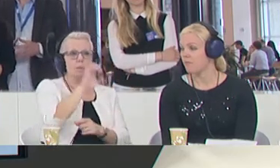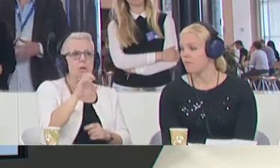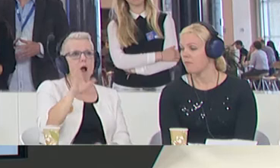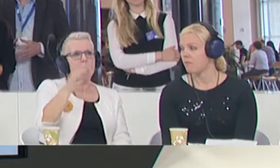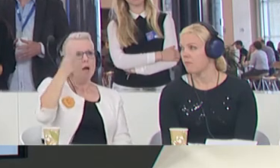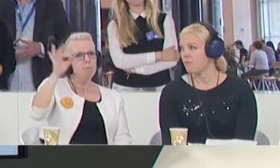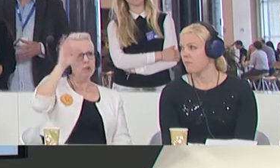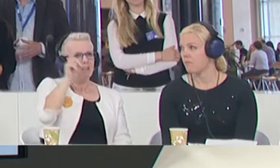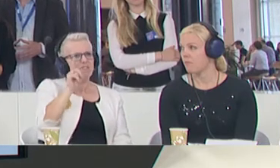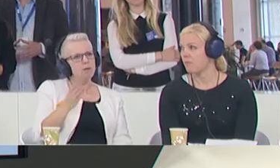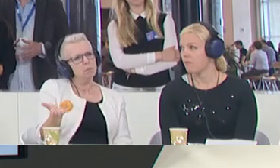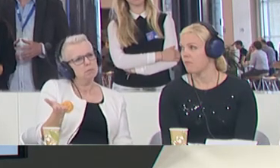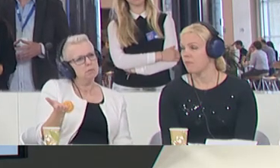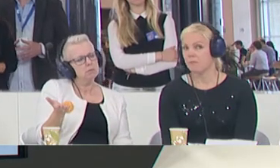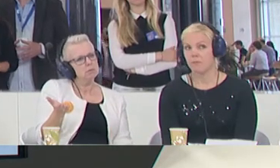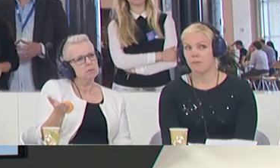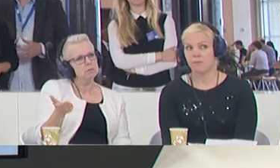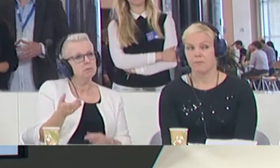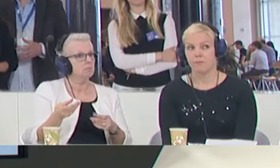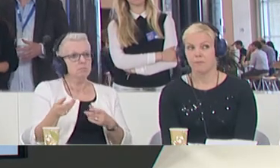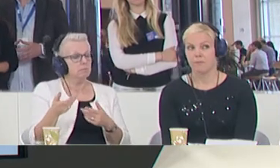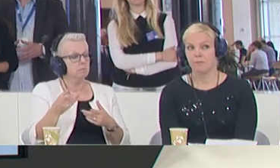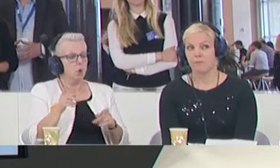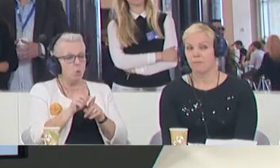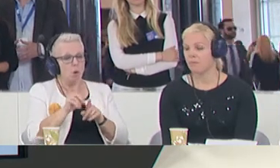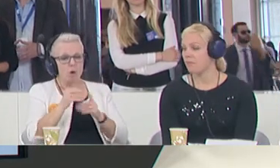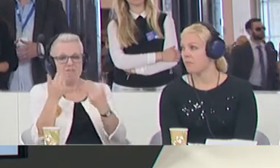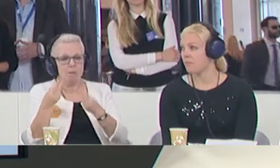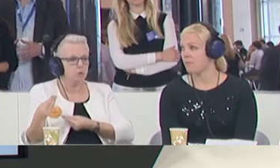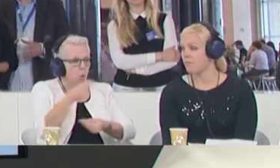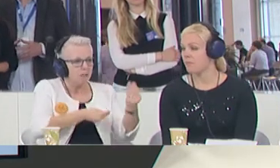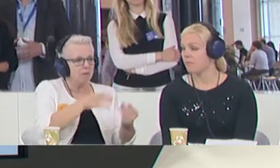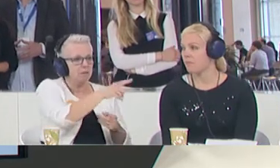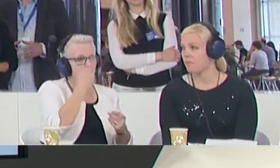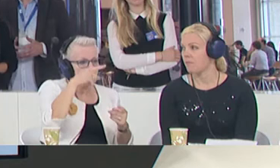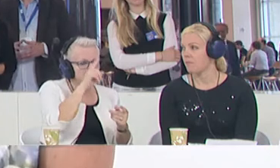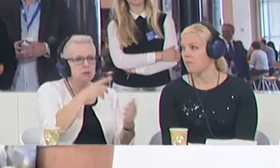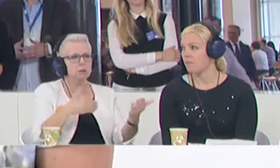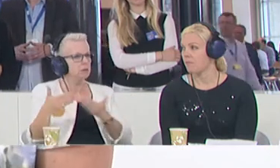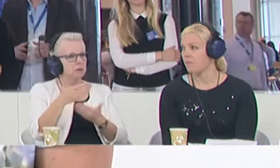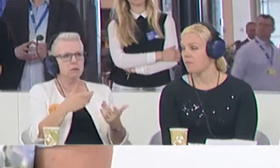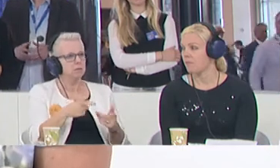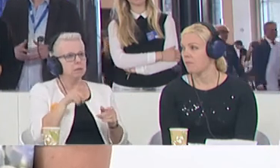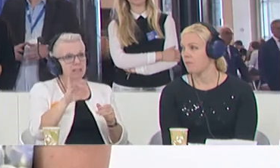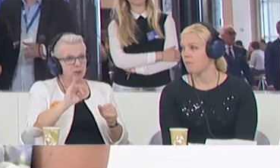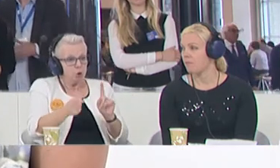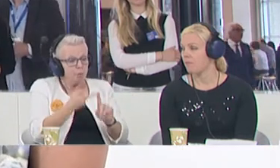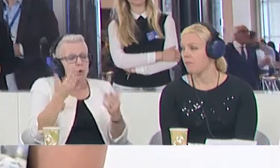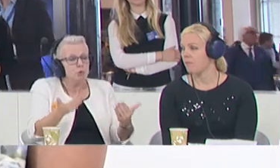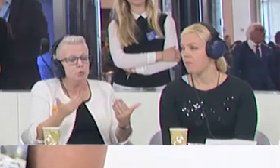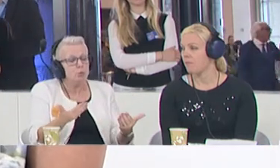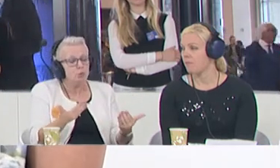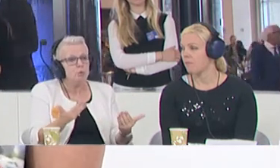potential suspect, as well exchange data with the police or enforcement agencies. This is what is happening. And